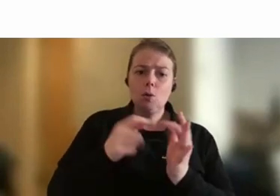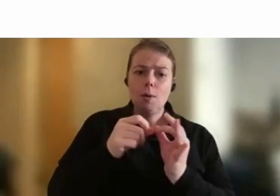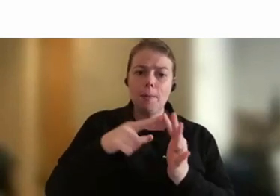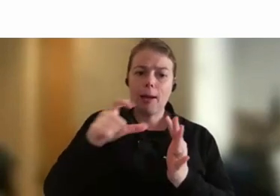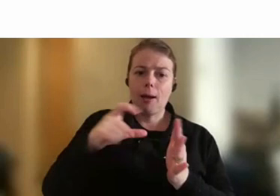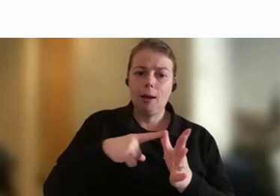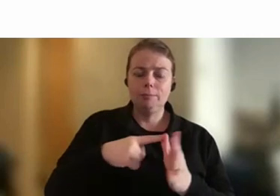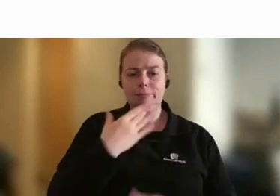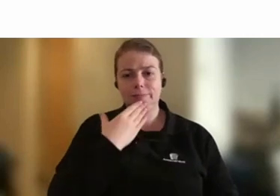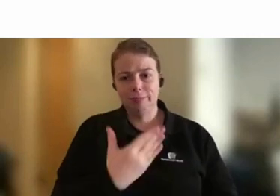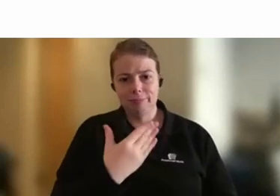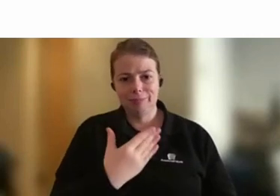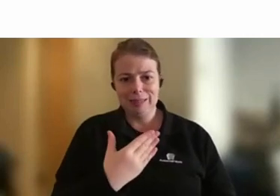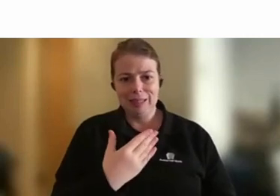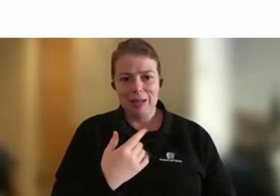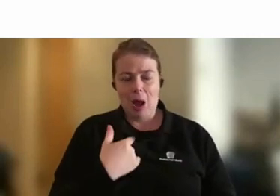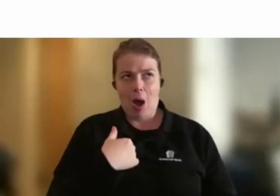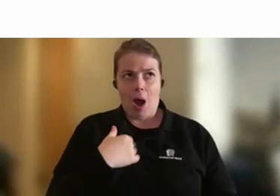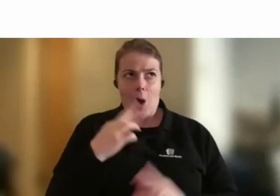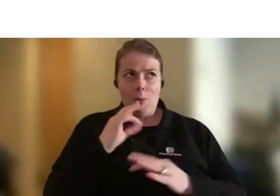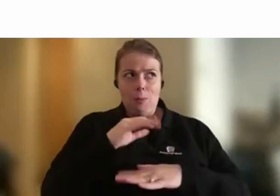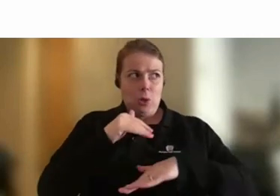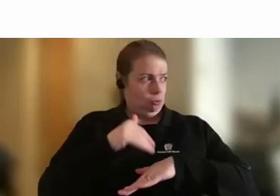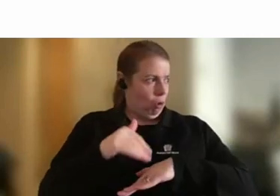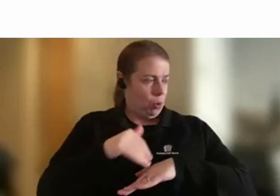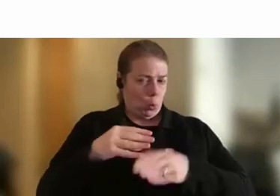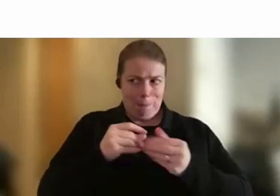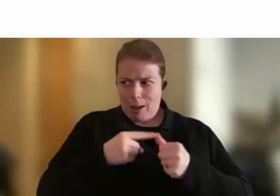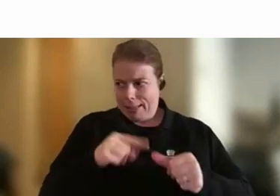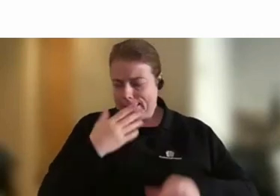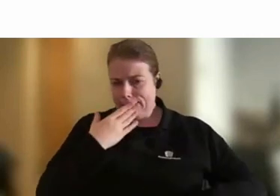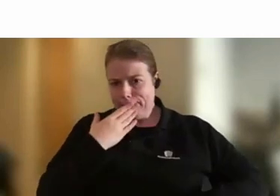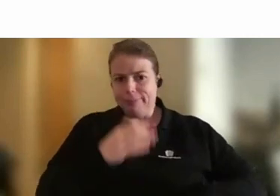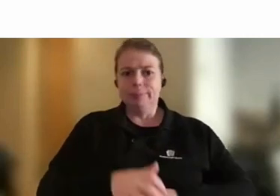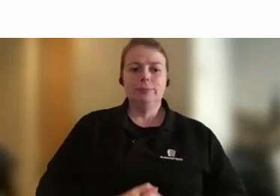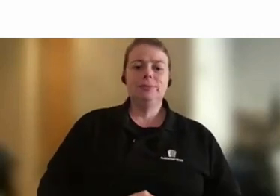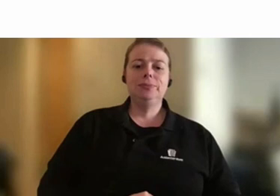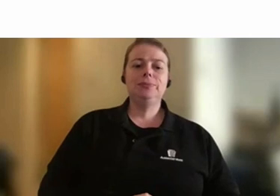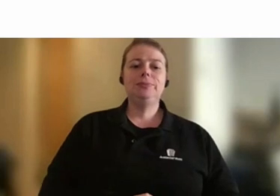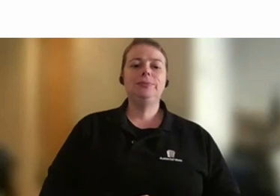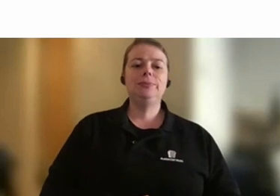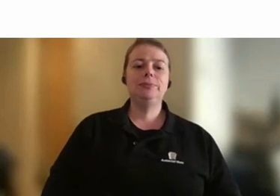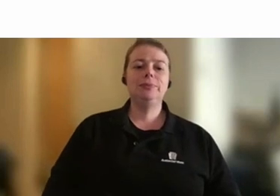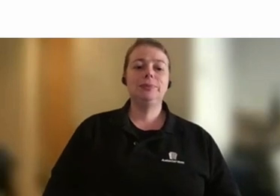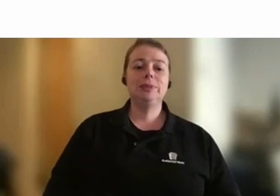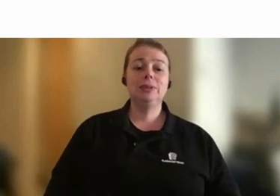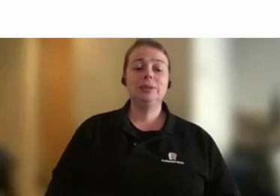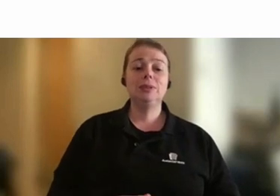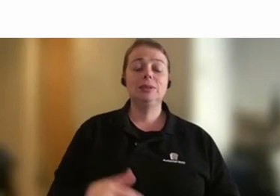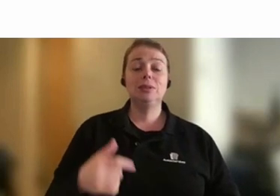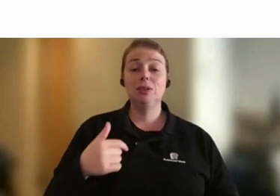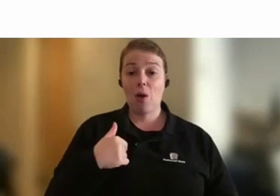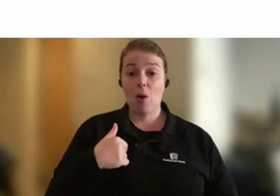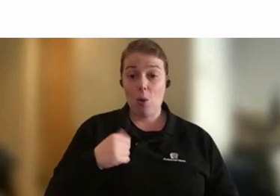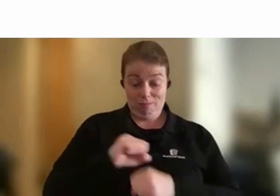Mark. I'm trying not to get myself in trouble with the answer on this one. But I, having spent COVID working as Victorian Public Service,